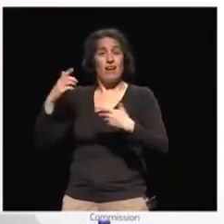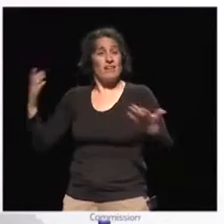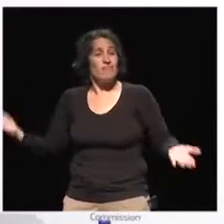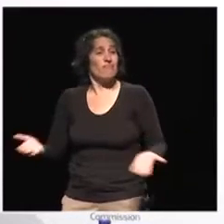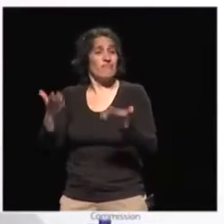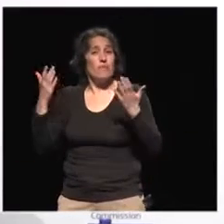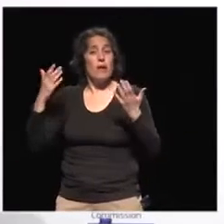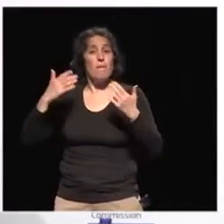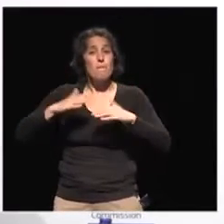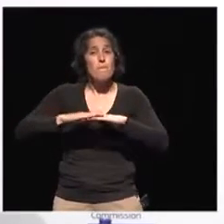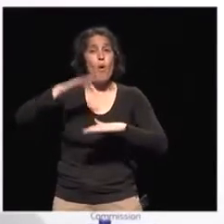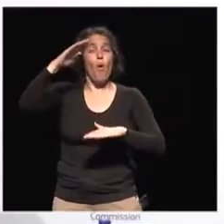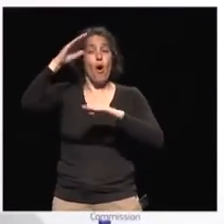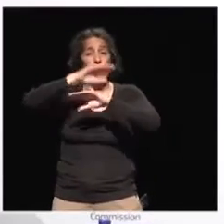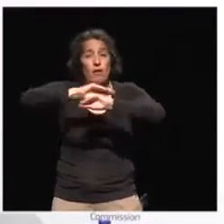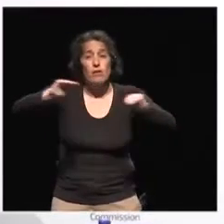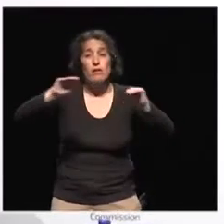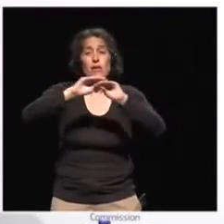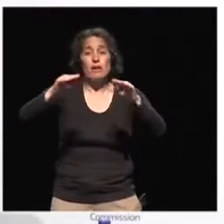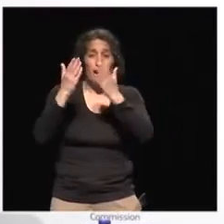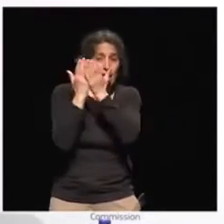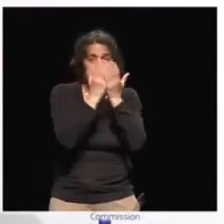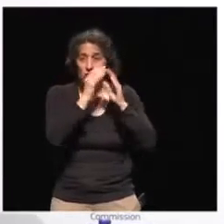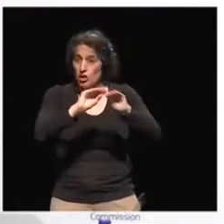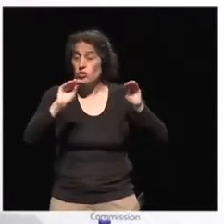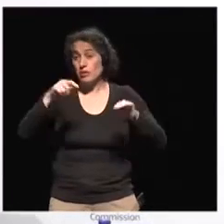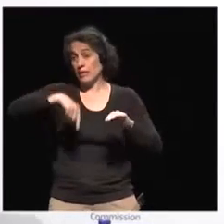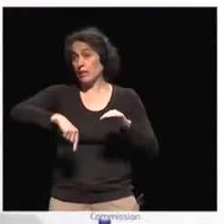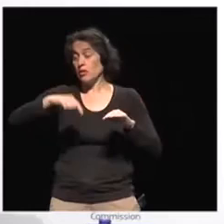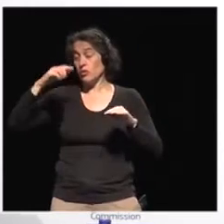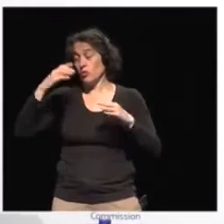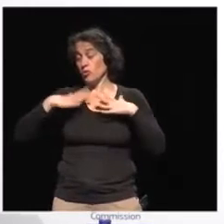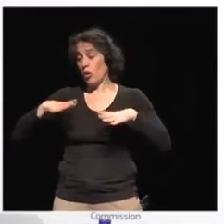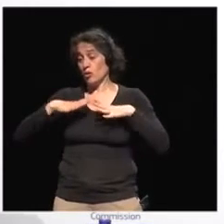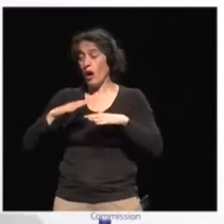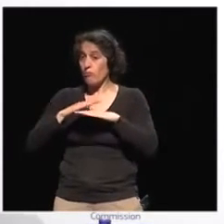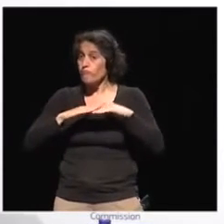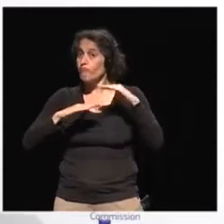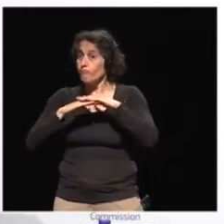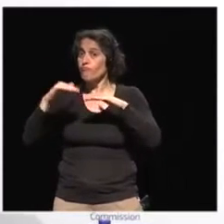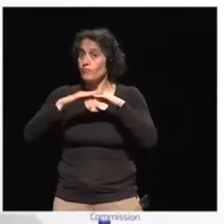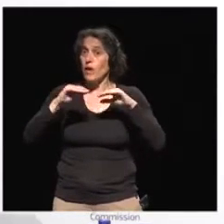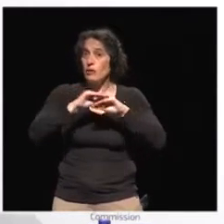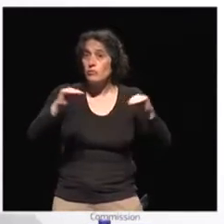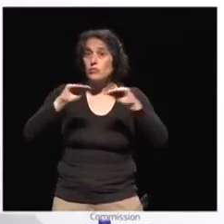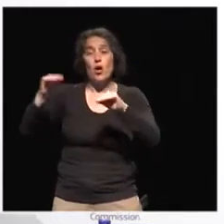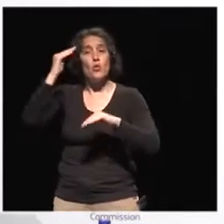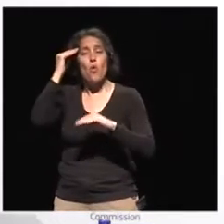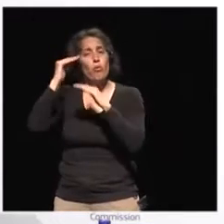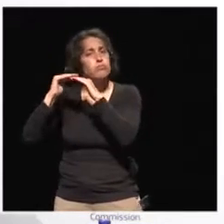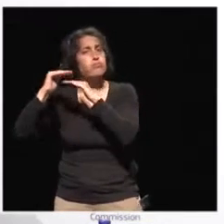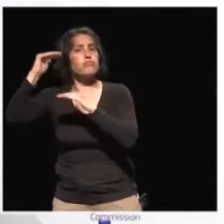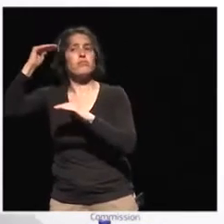education about global citizenship in Georgia. It's rather necessary because there is no more